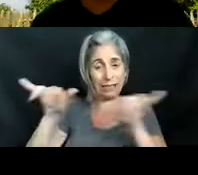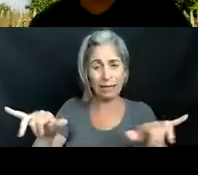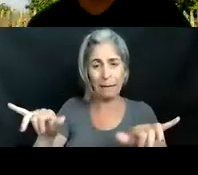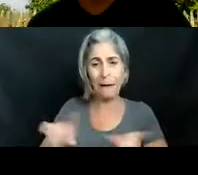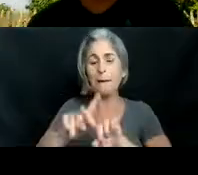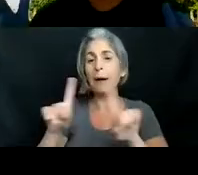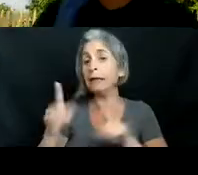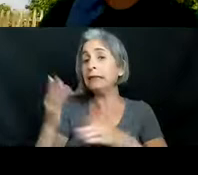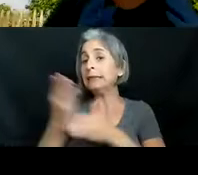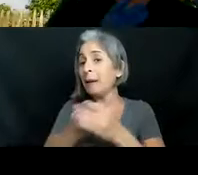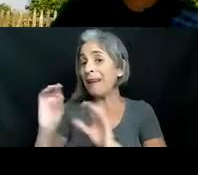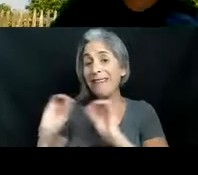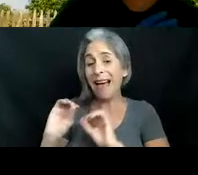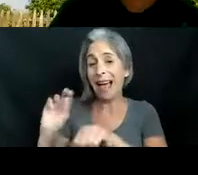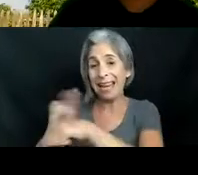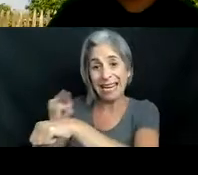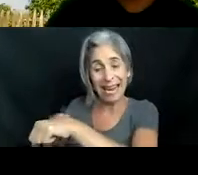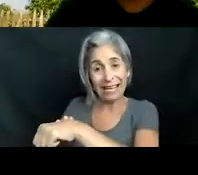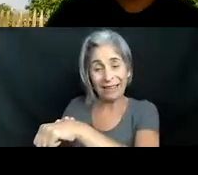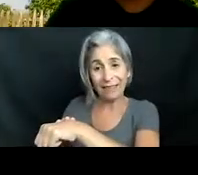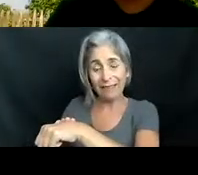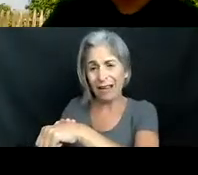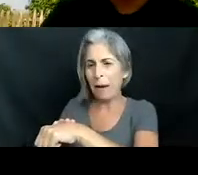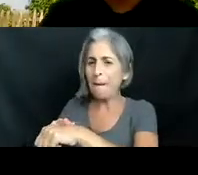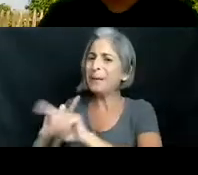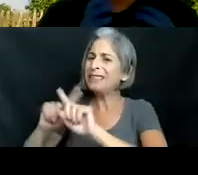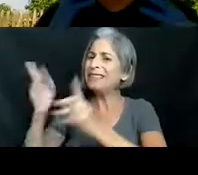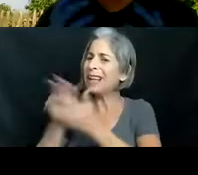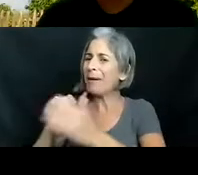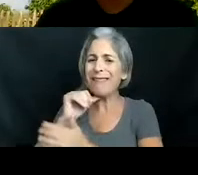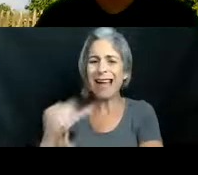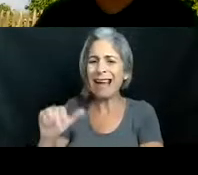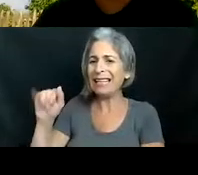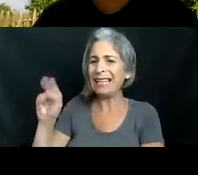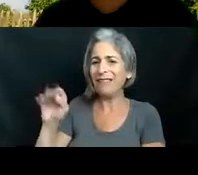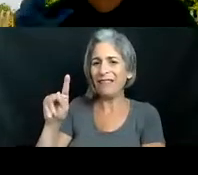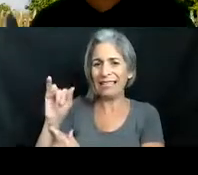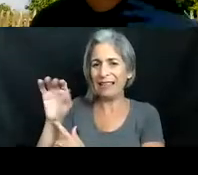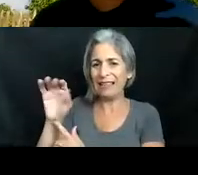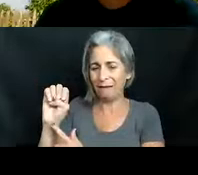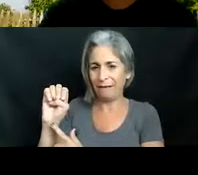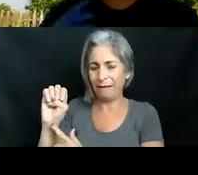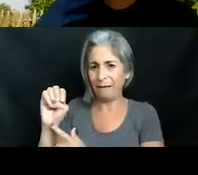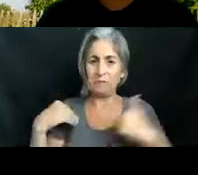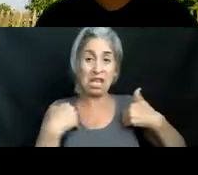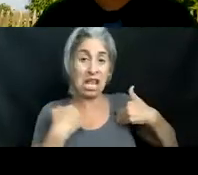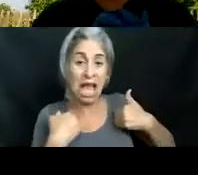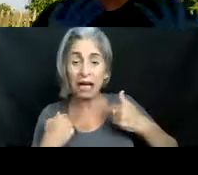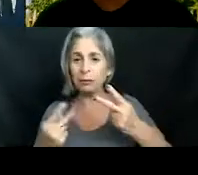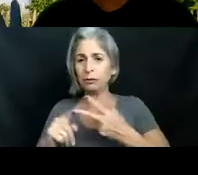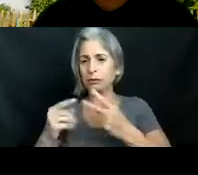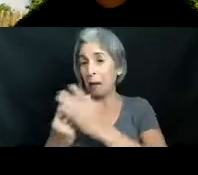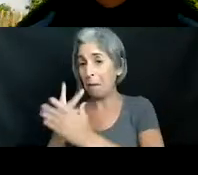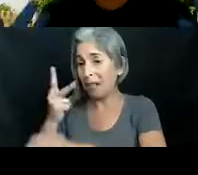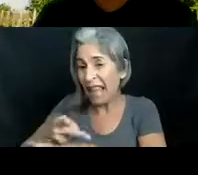are non-native but not necessarily invasive um our invasive species are animals plants organisms